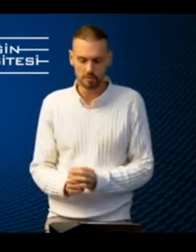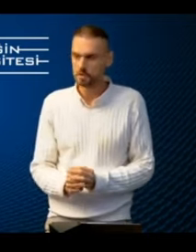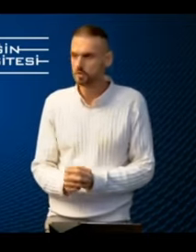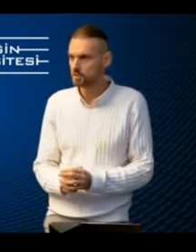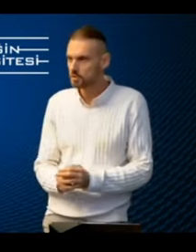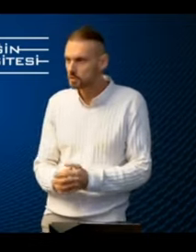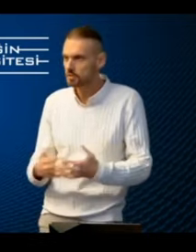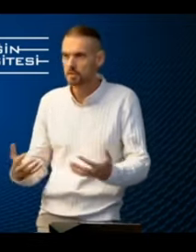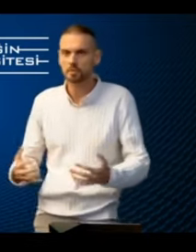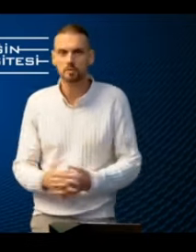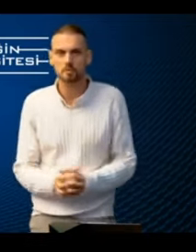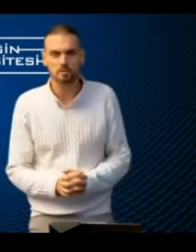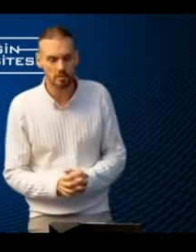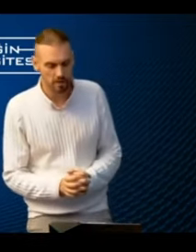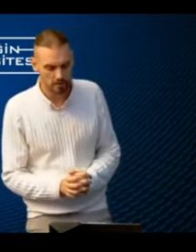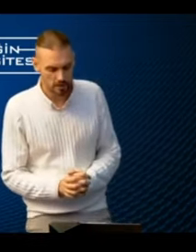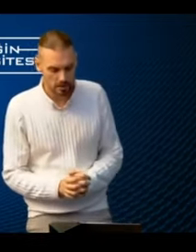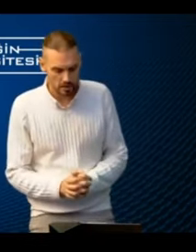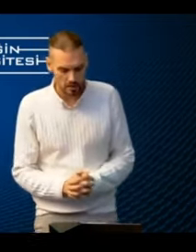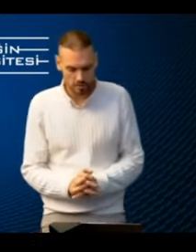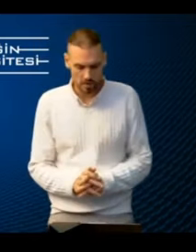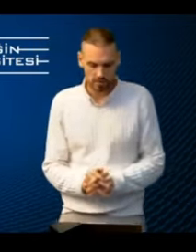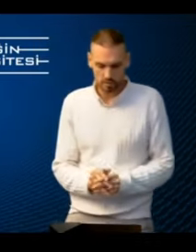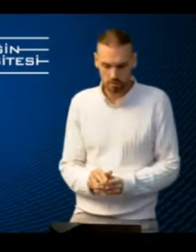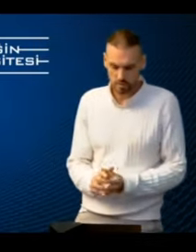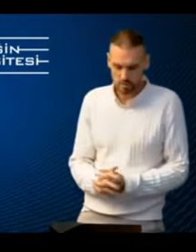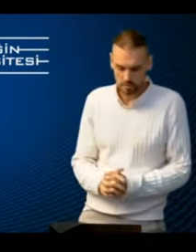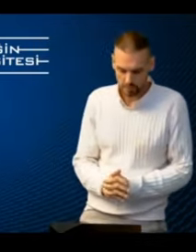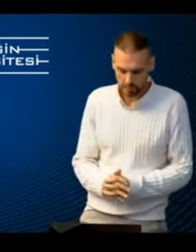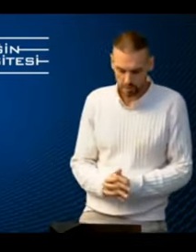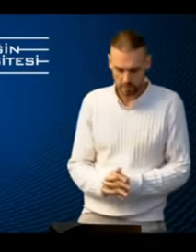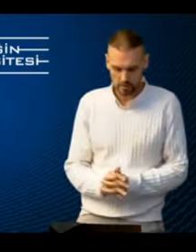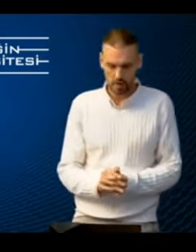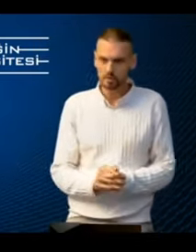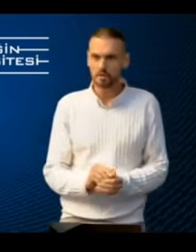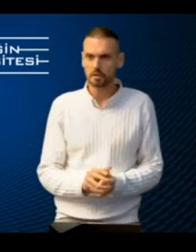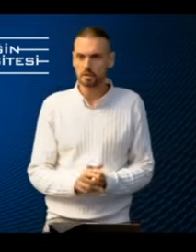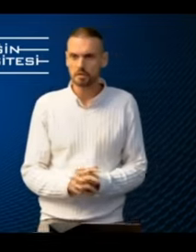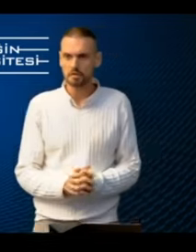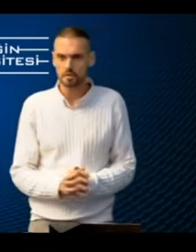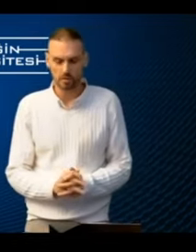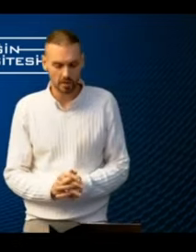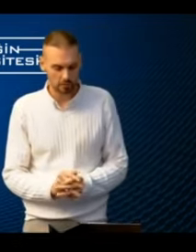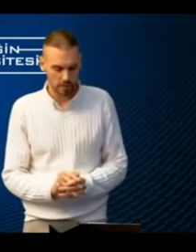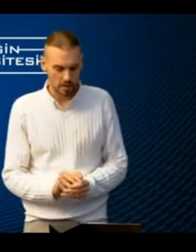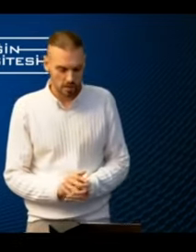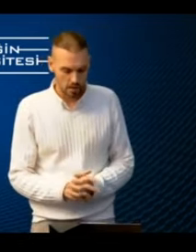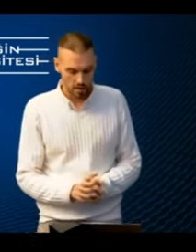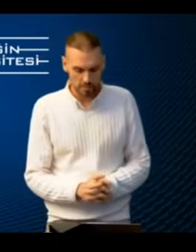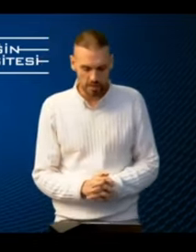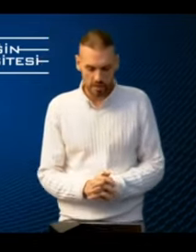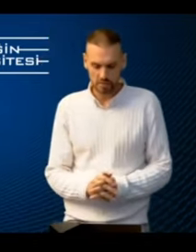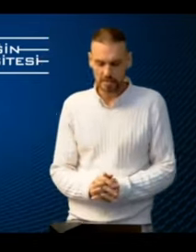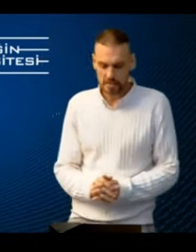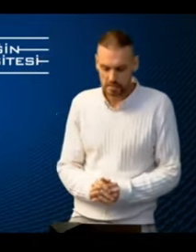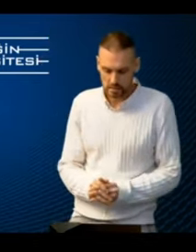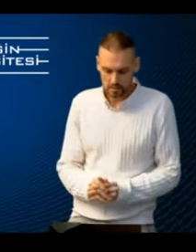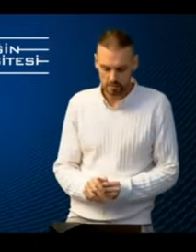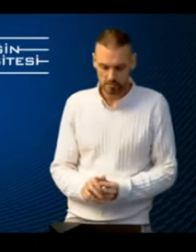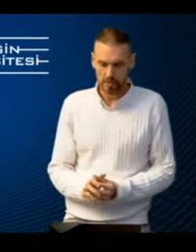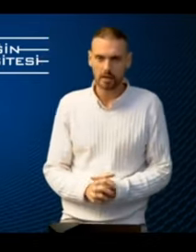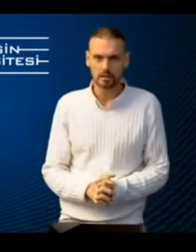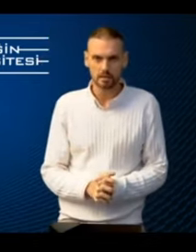infrastructure that we're using today in travel and tourism, and in other industries as well, becomes